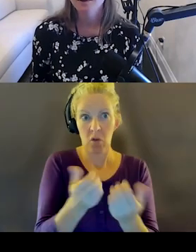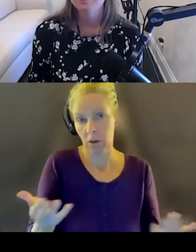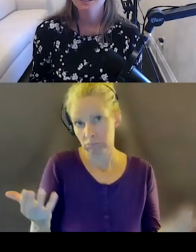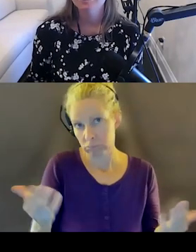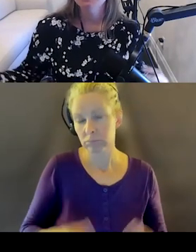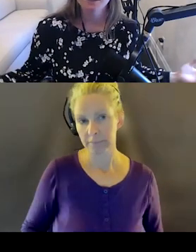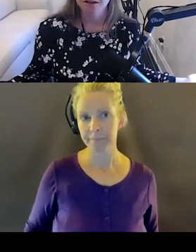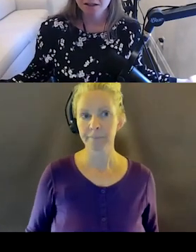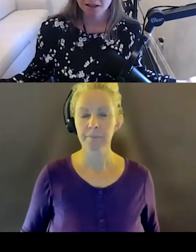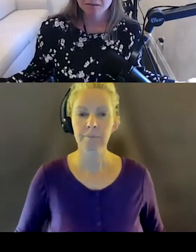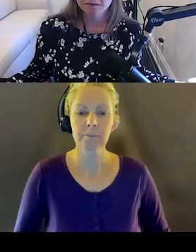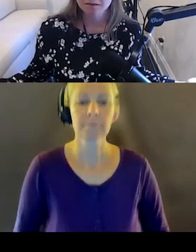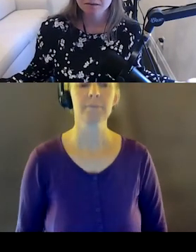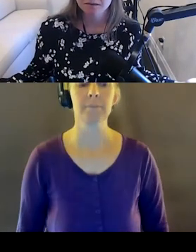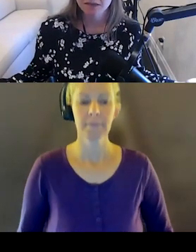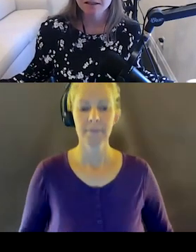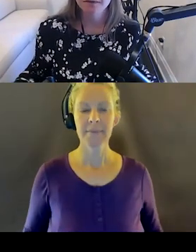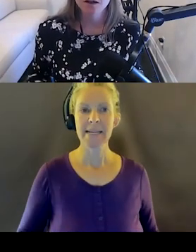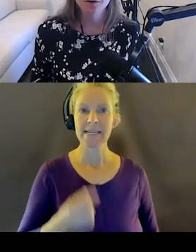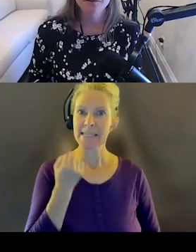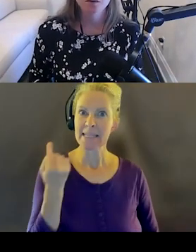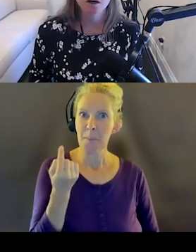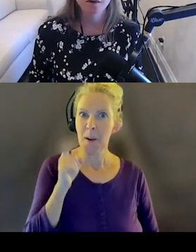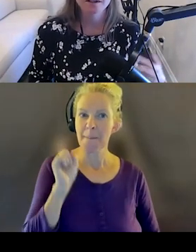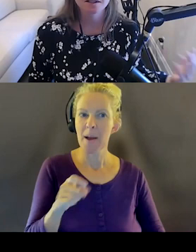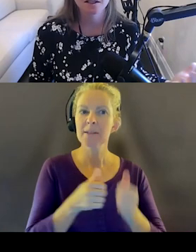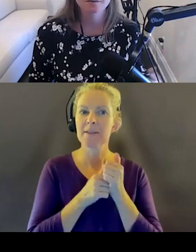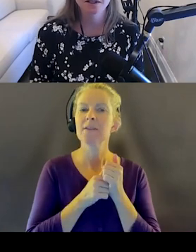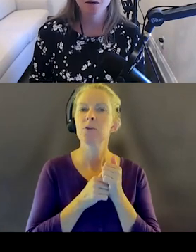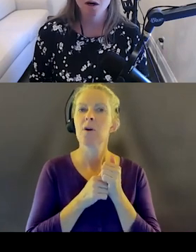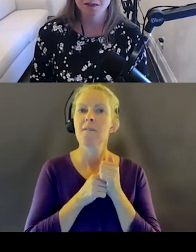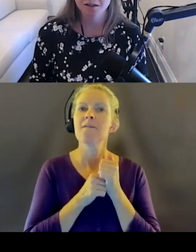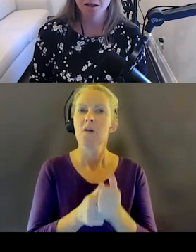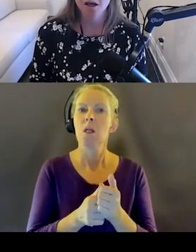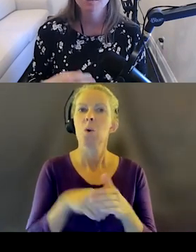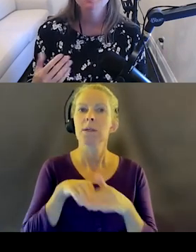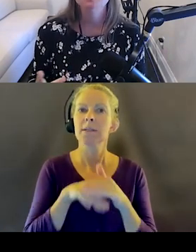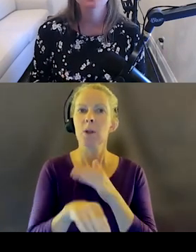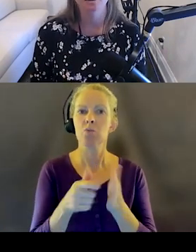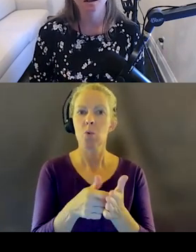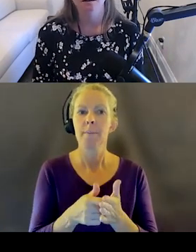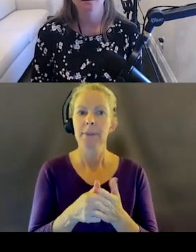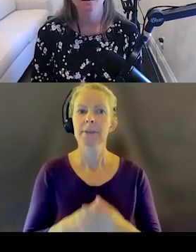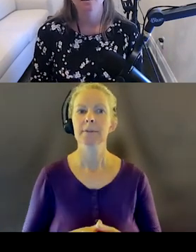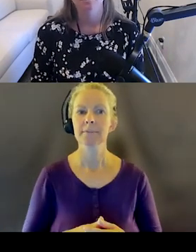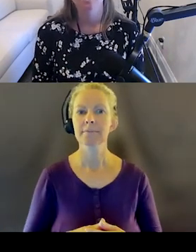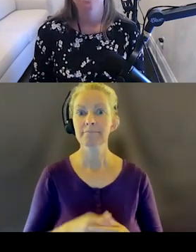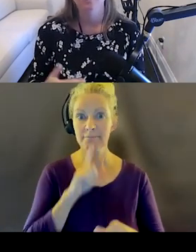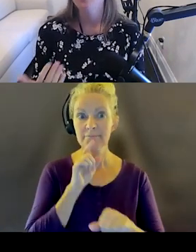The point is that somebody on the team has to follow through on what these accessibility requirements are. Because that's what they are.